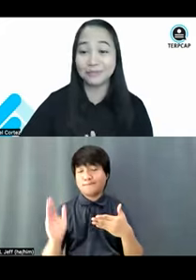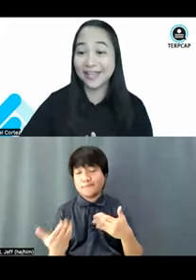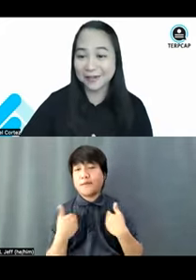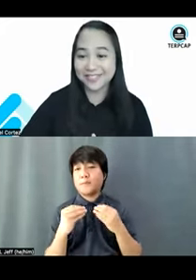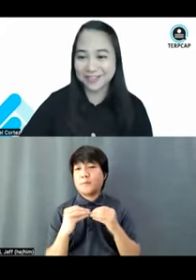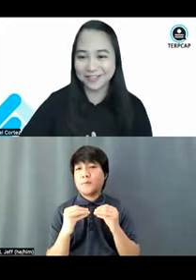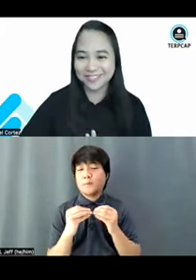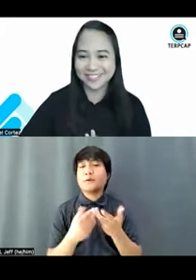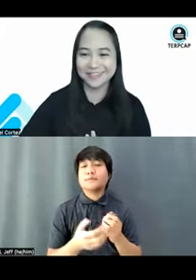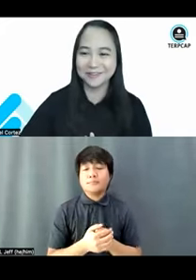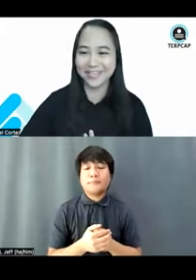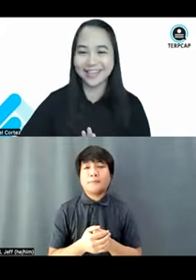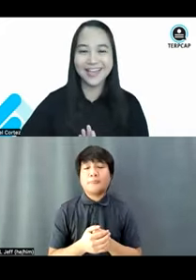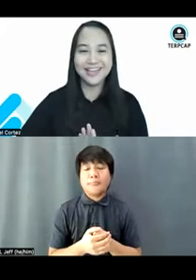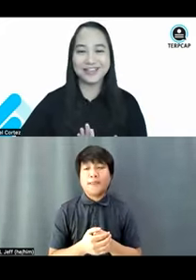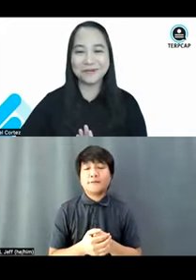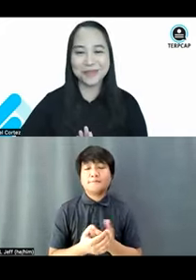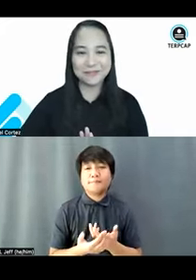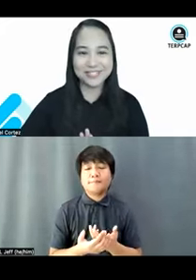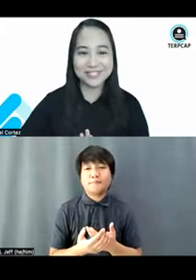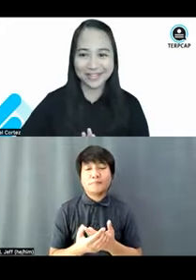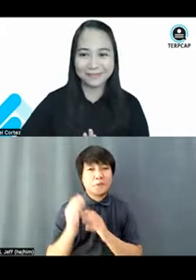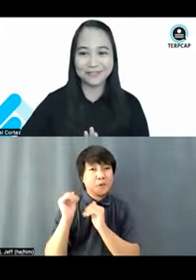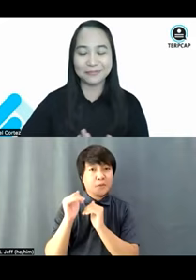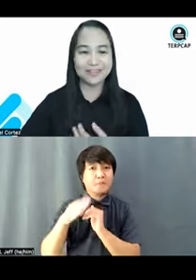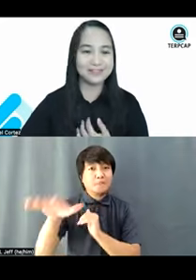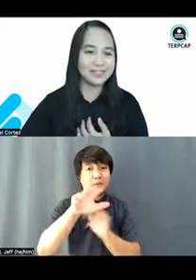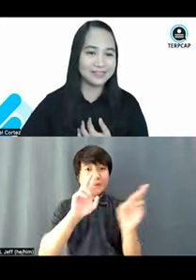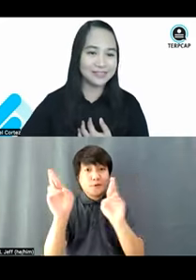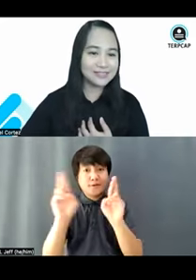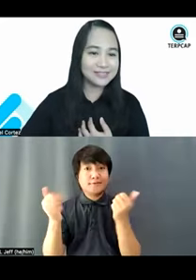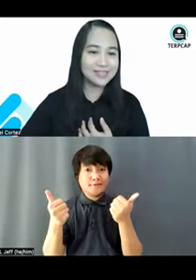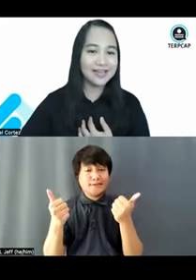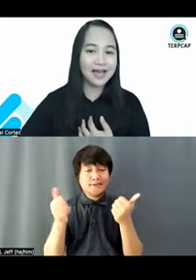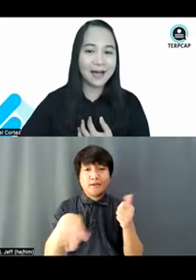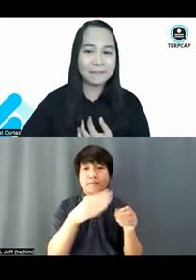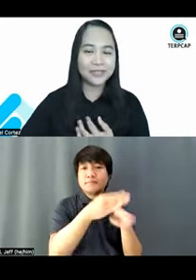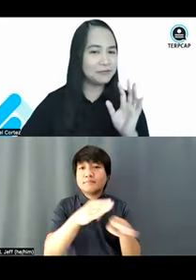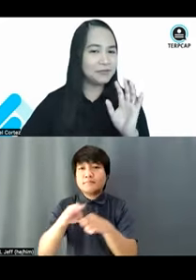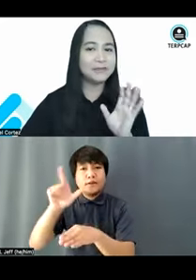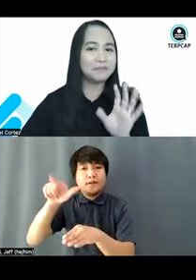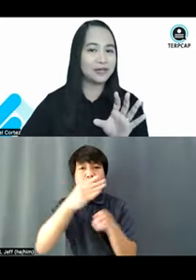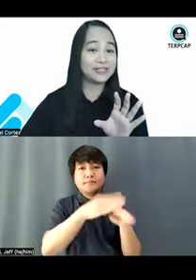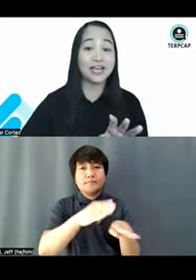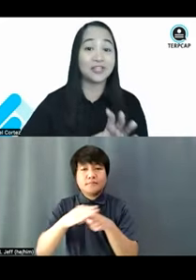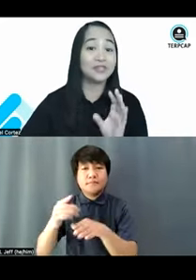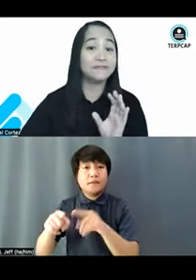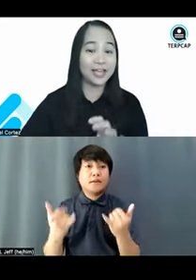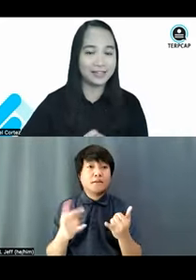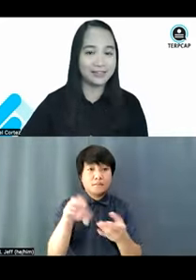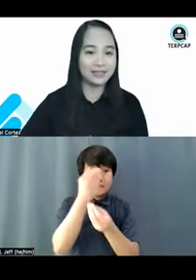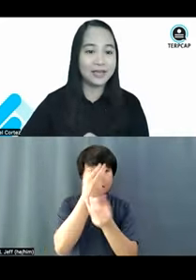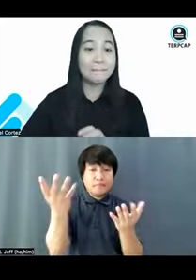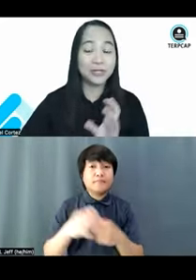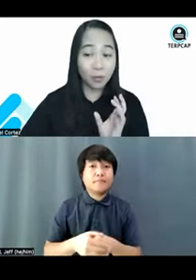breakout sessions. Okay? So, I hope everyone's ready for the breakout session. Hearing impaired is actually